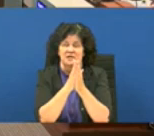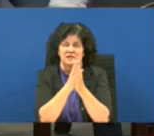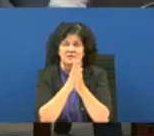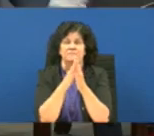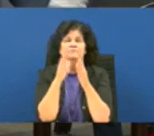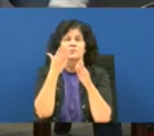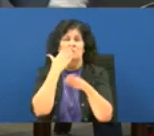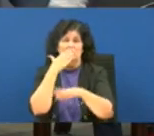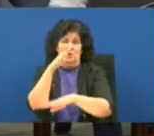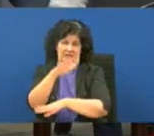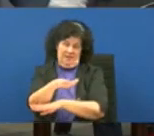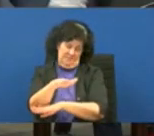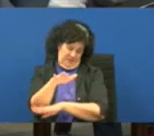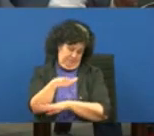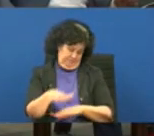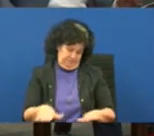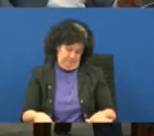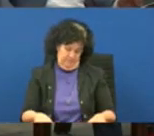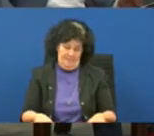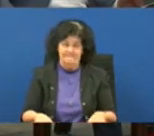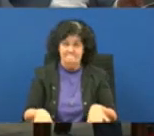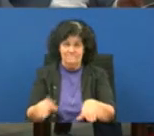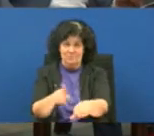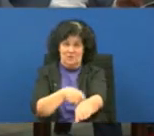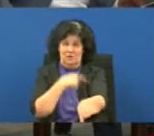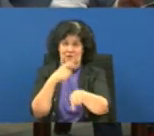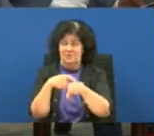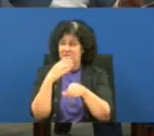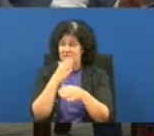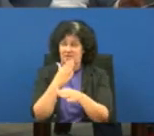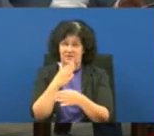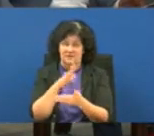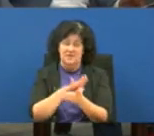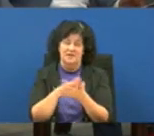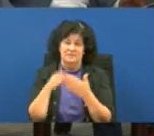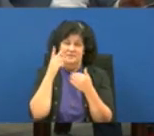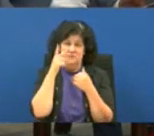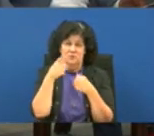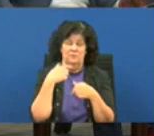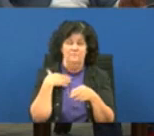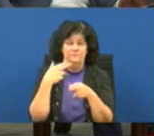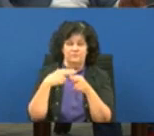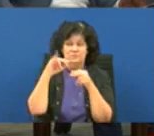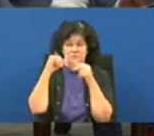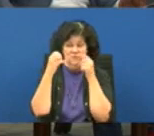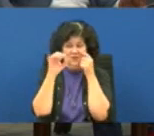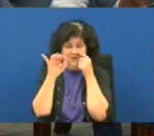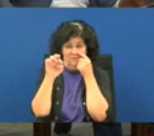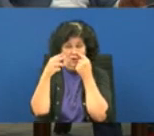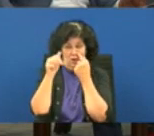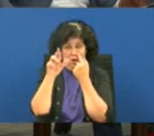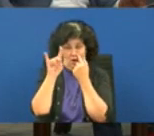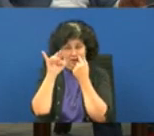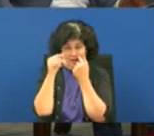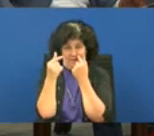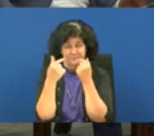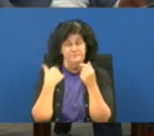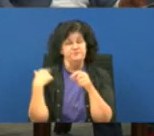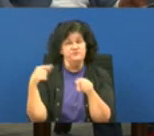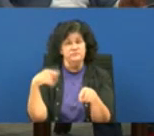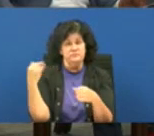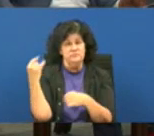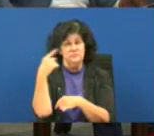good evening um it's been a long time nice to see all of you i'm jennifer harding um i'm here today um